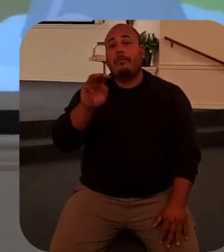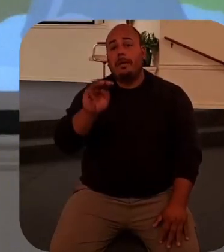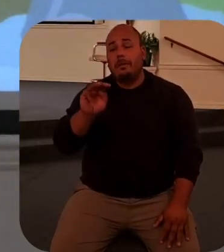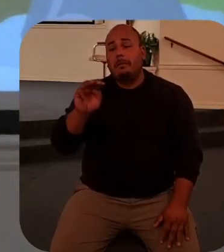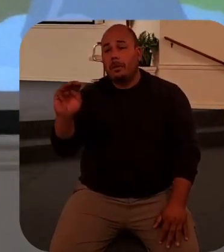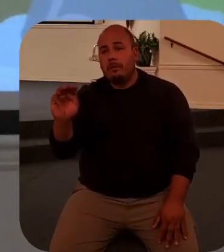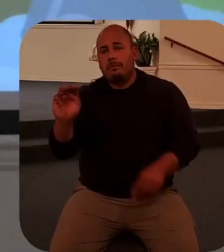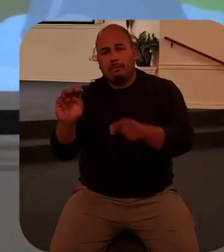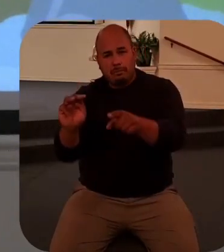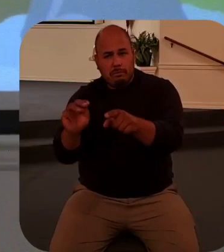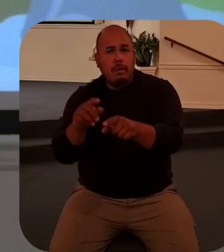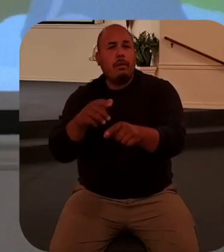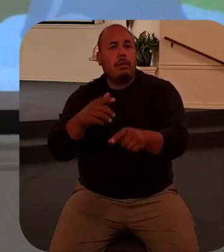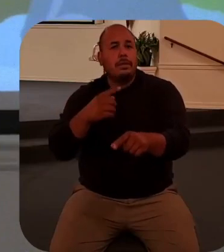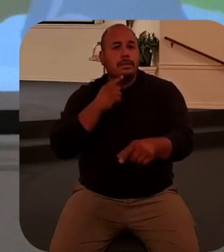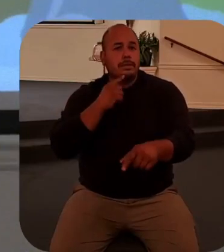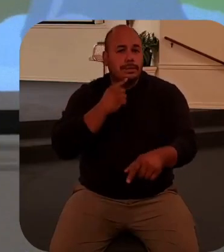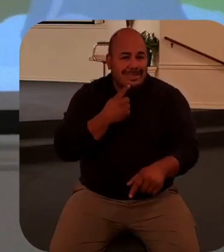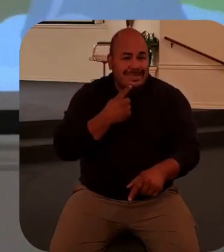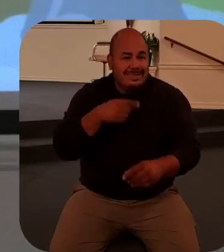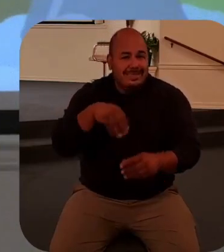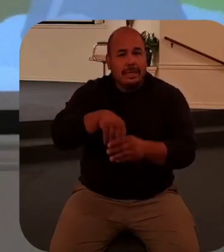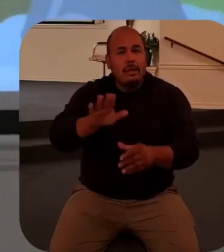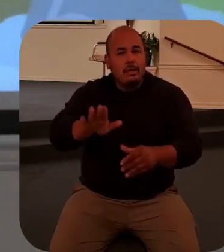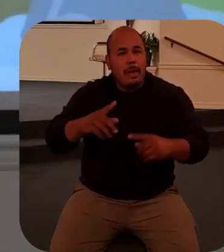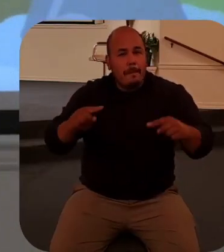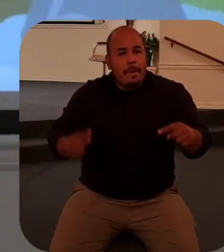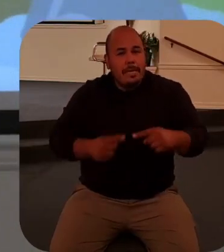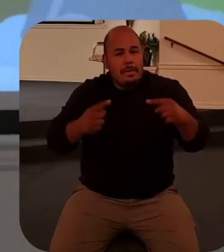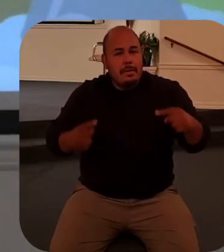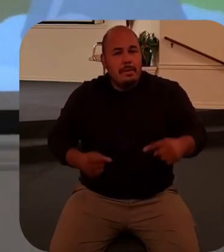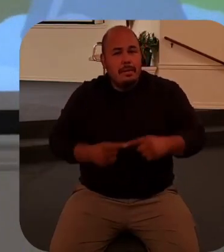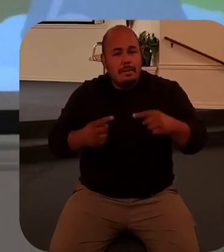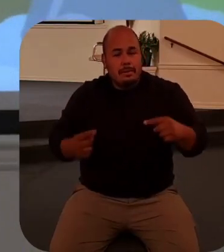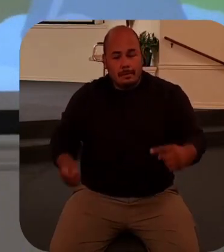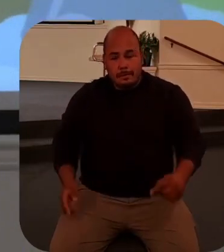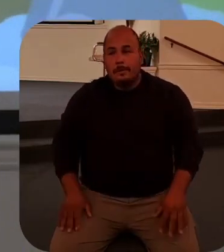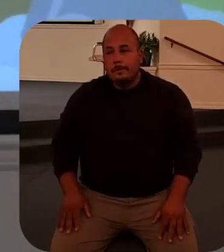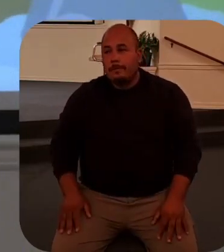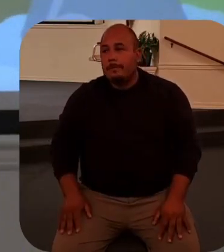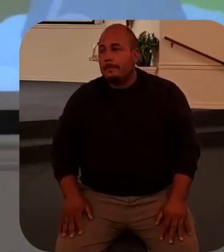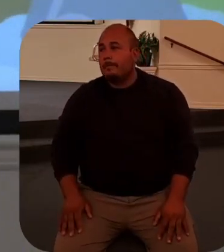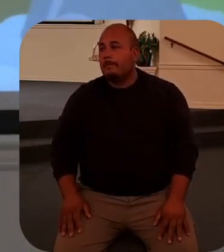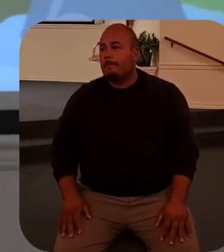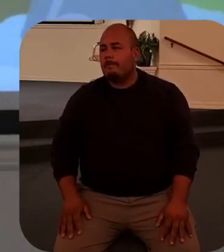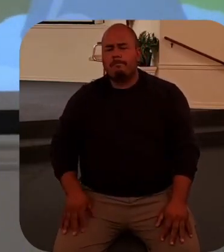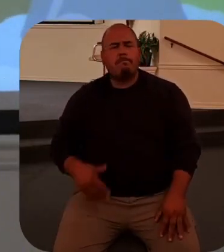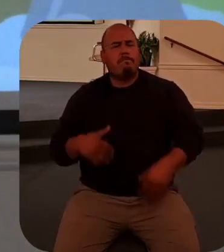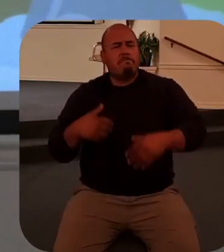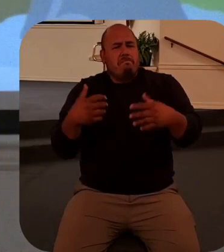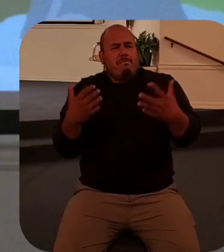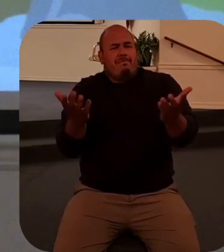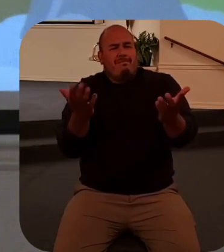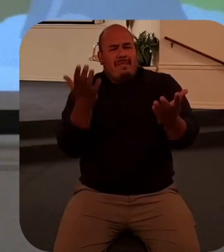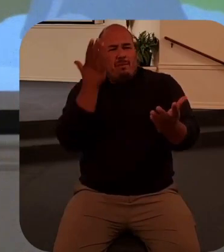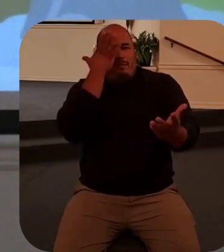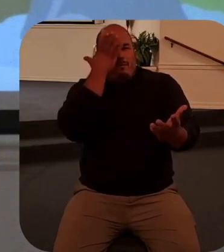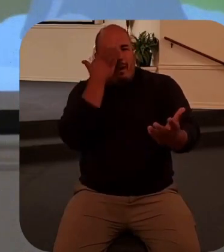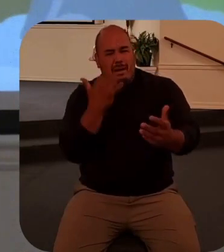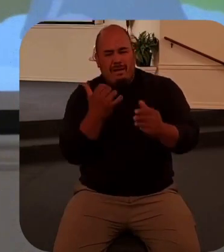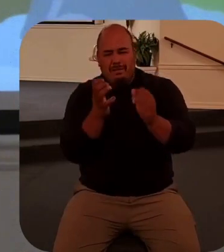sincere in their sorrow over Lazarus why did Jesus